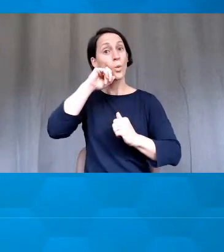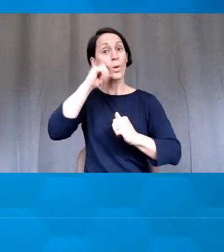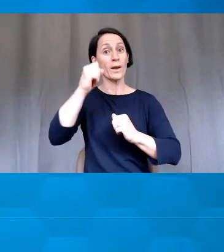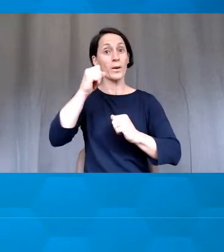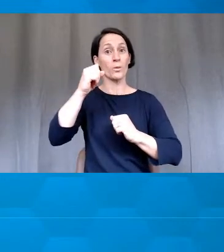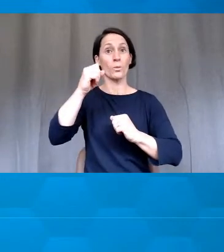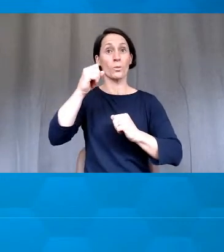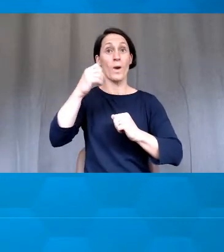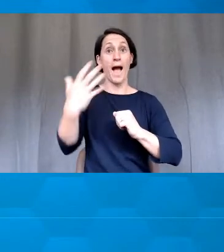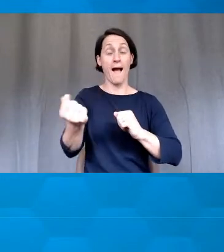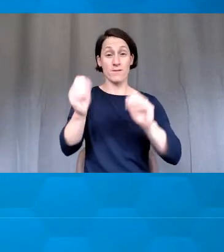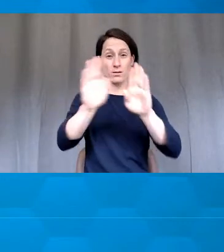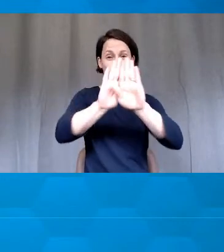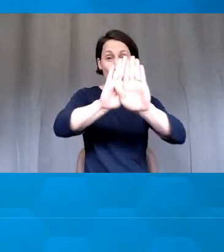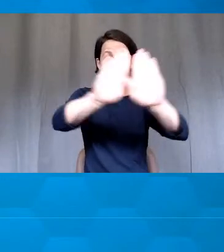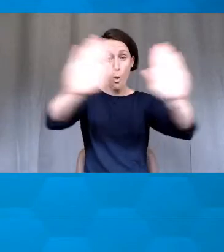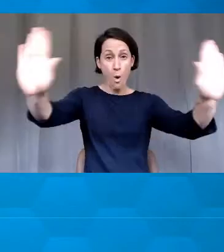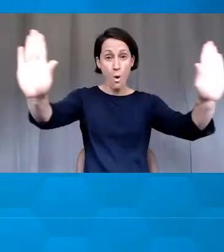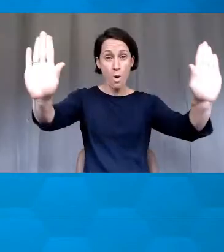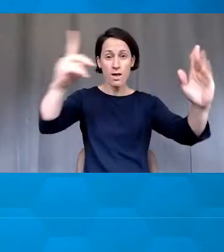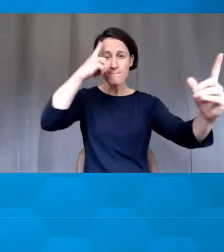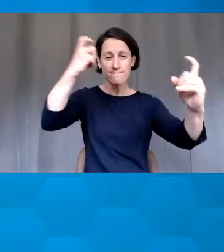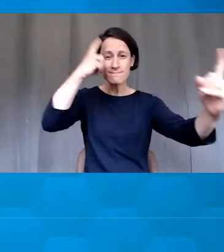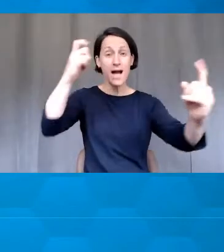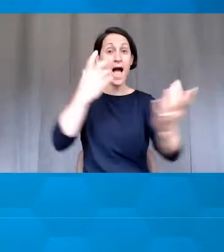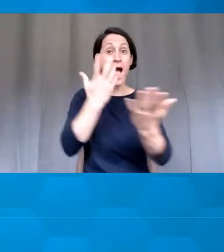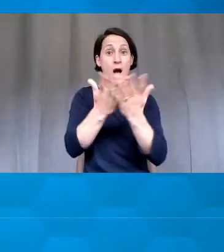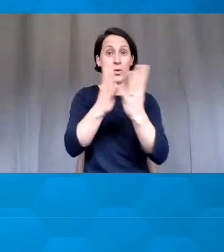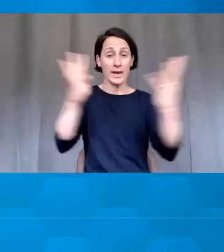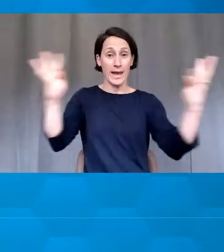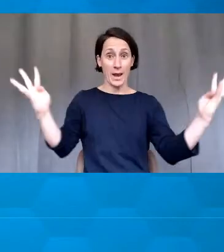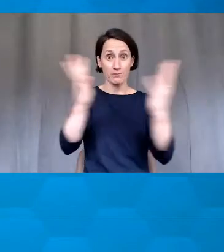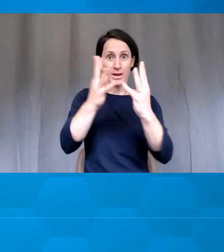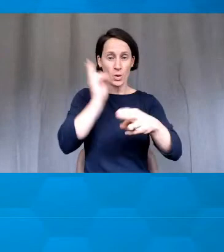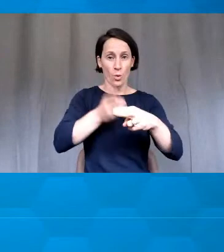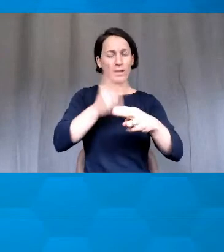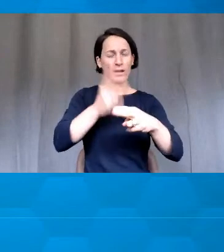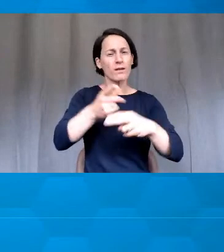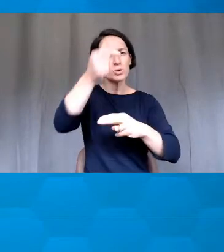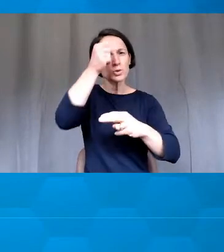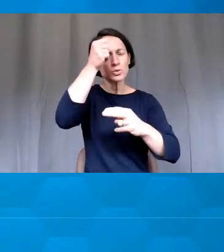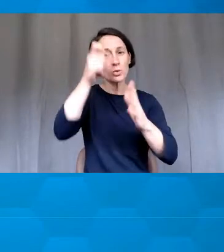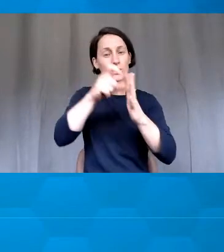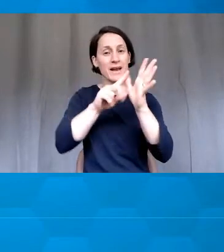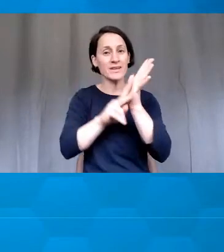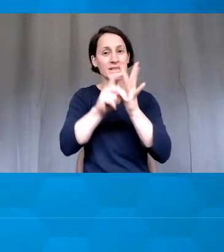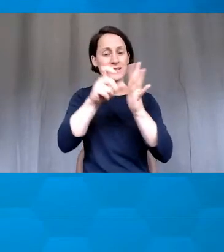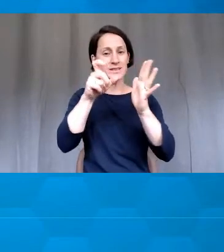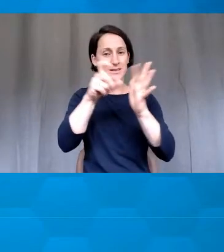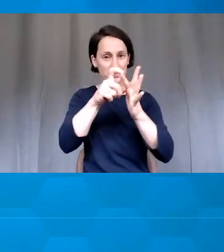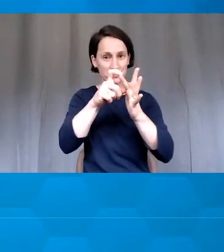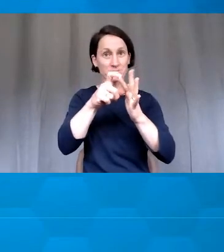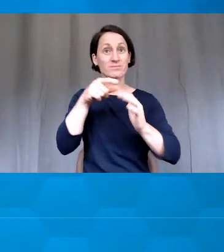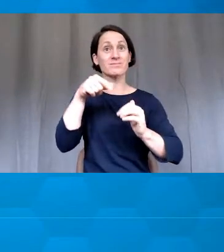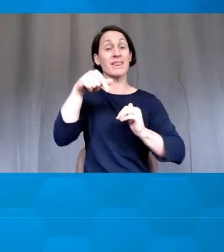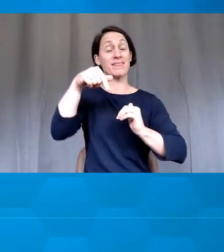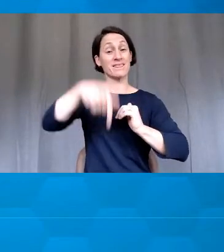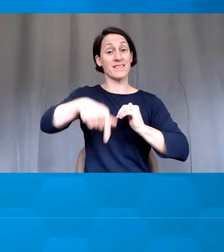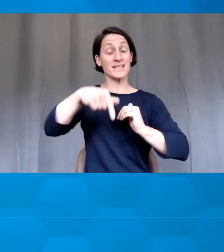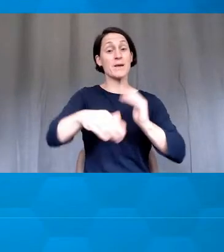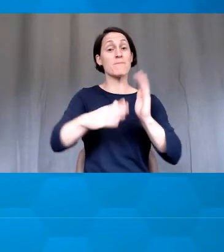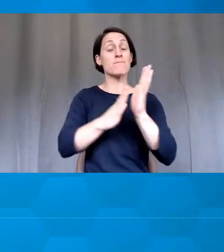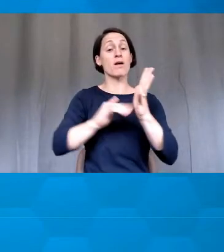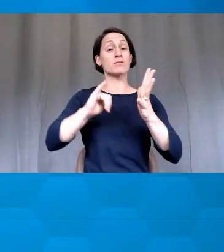mounted way to meet real quick. For those of you who know David Kellerman and his work. This is a Microsoft Surface Hub.